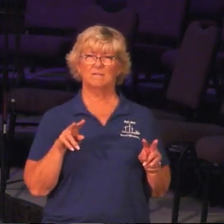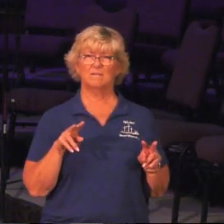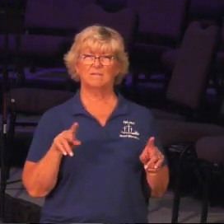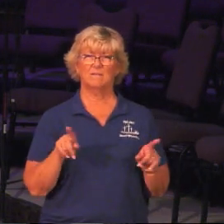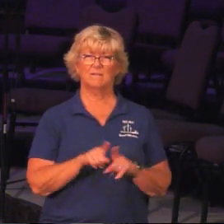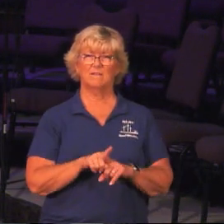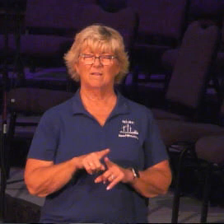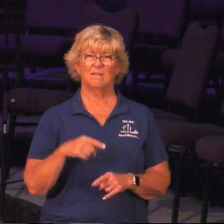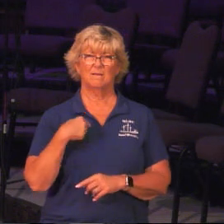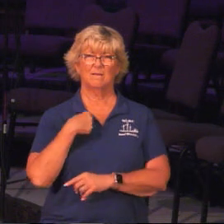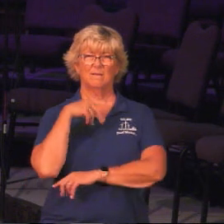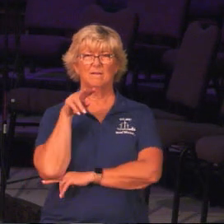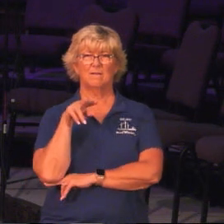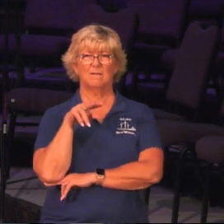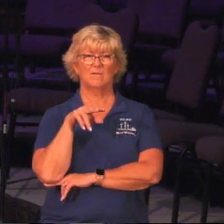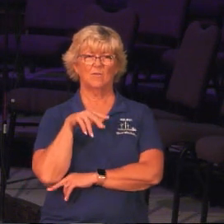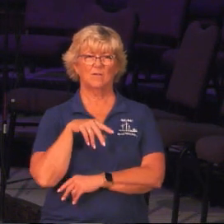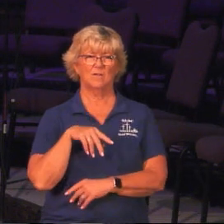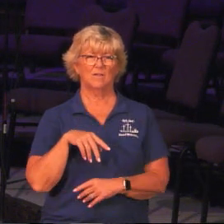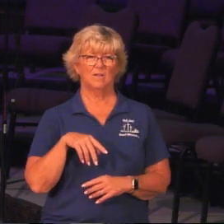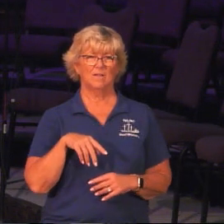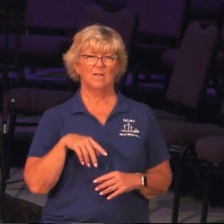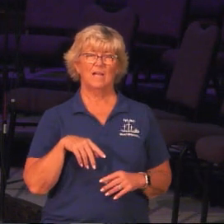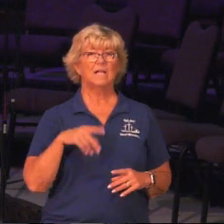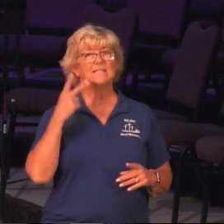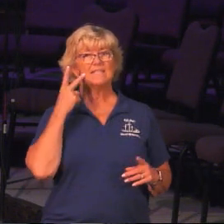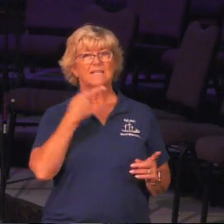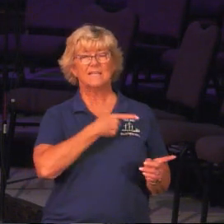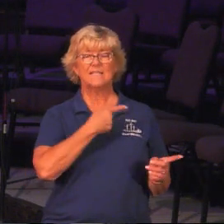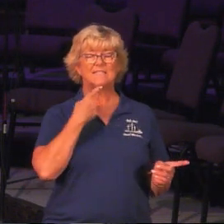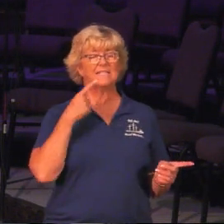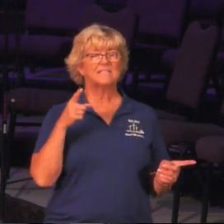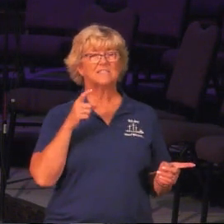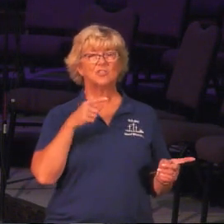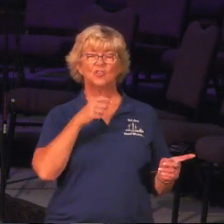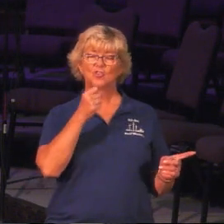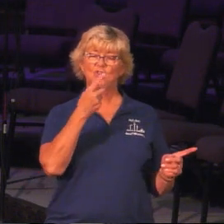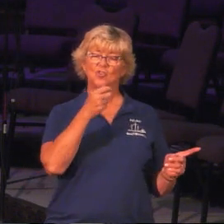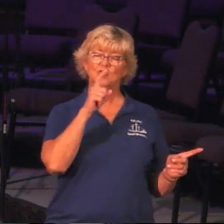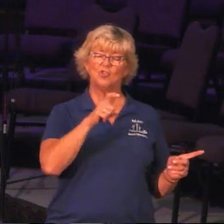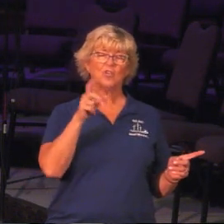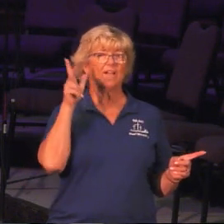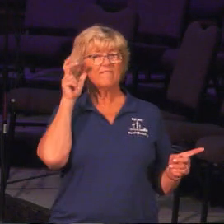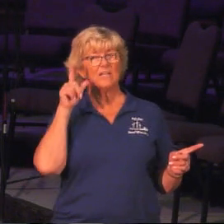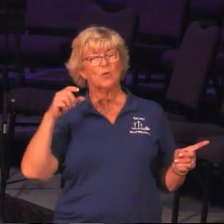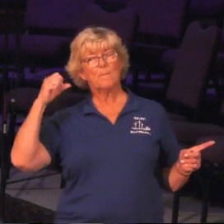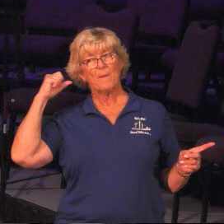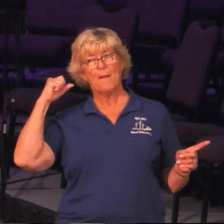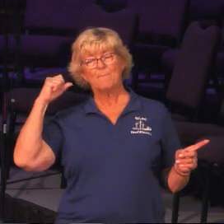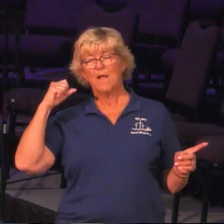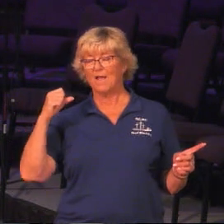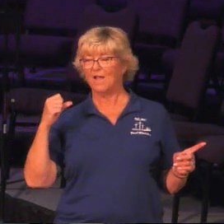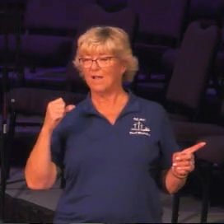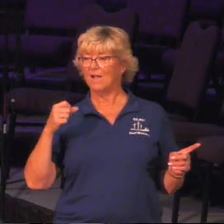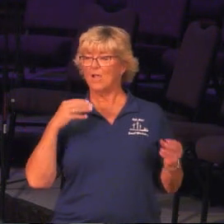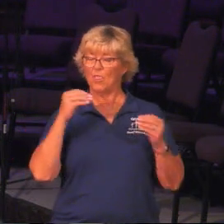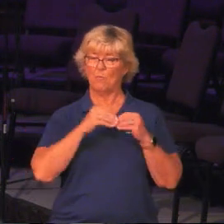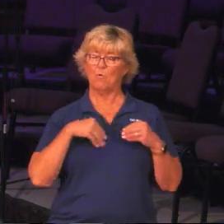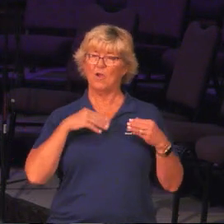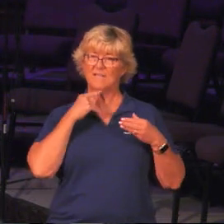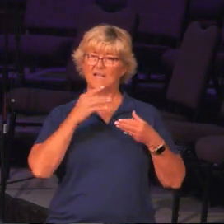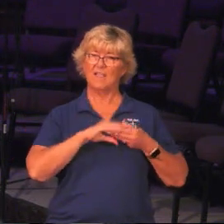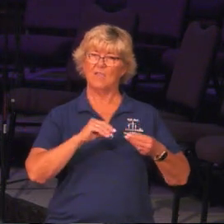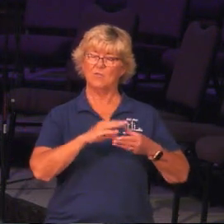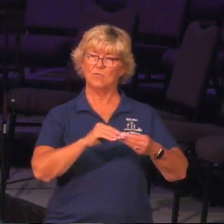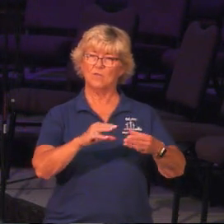And I said, she should have just listened to Popeye, you know? Popeye was just trying to help her. And the more I kind of told the story, said, but